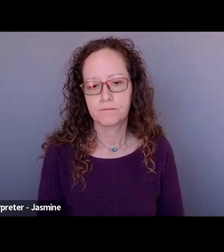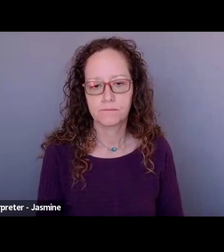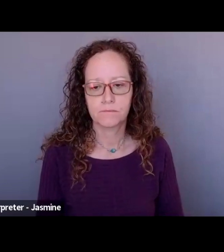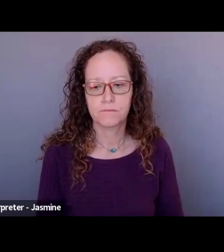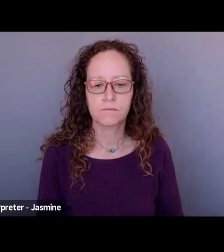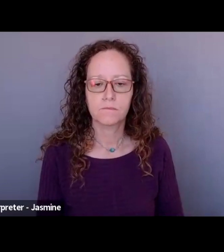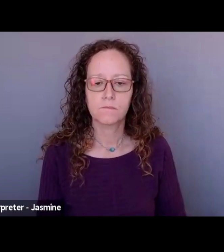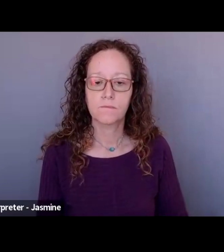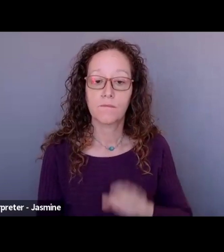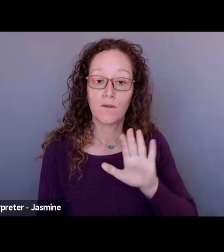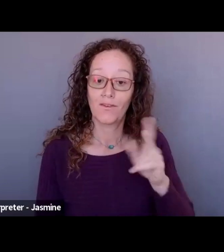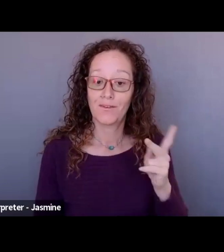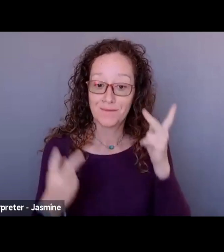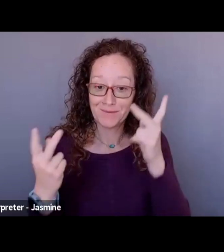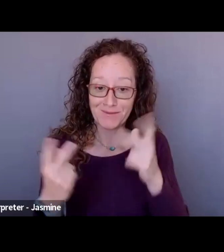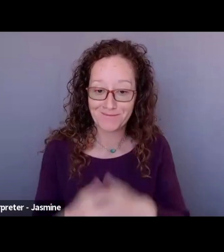Your proposal.